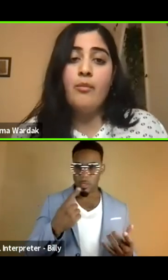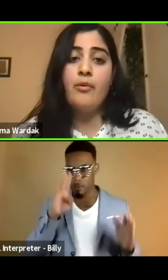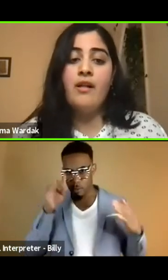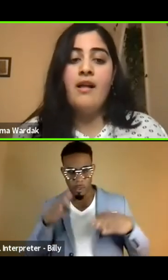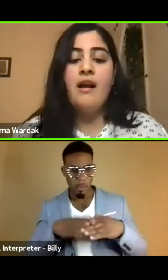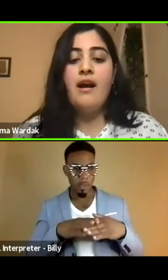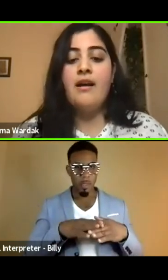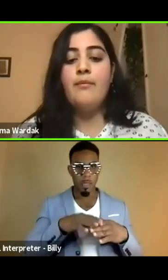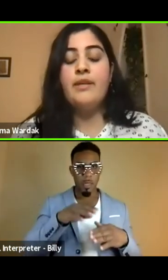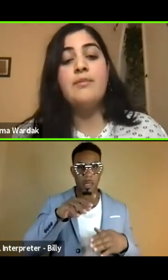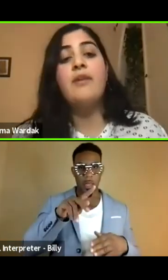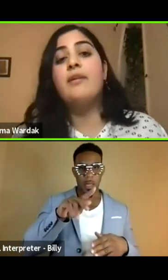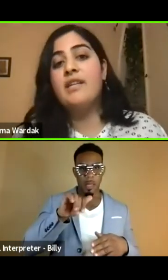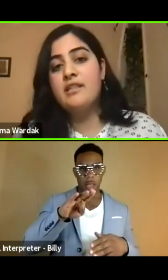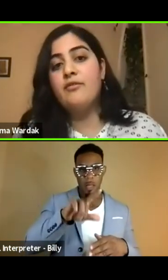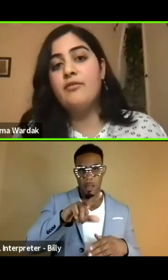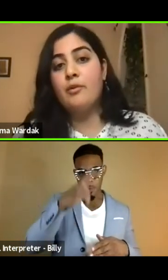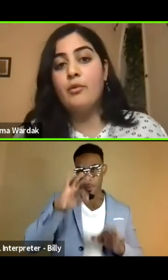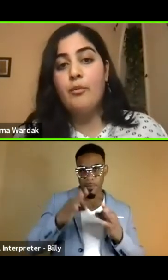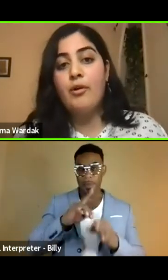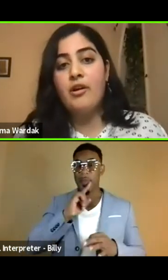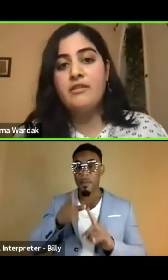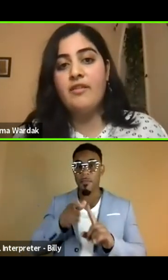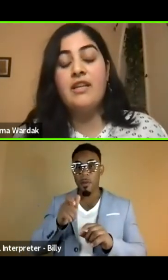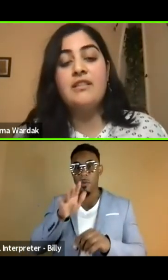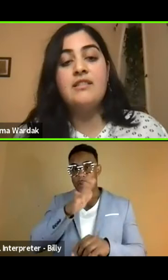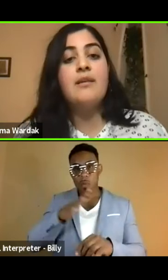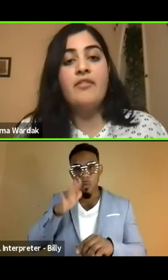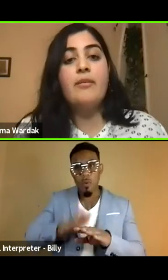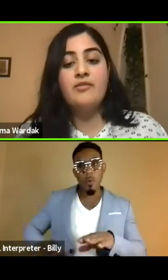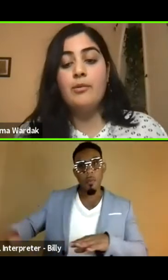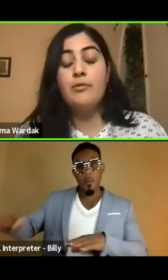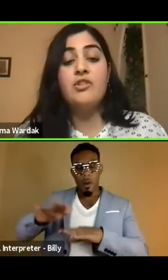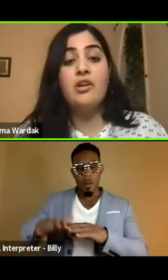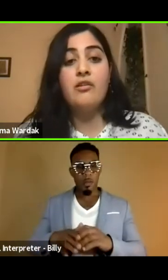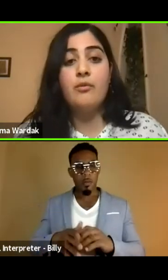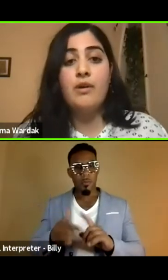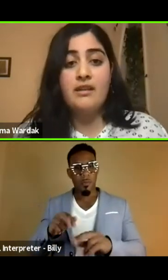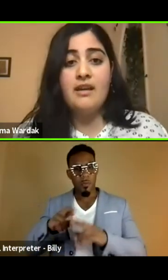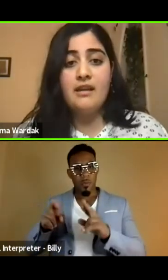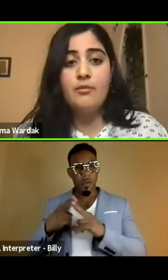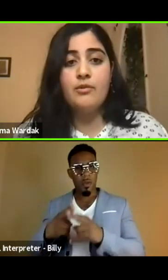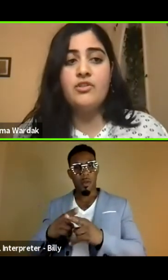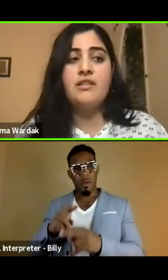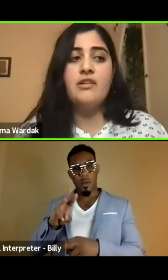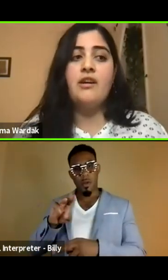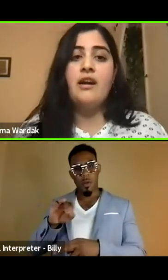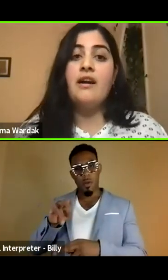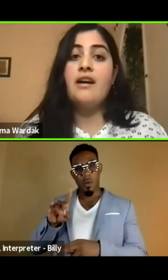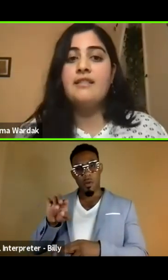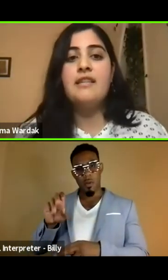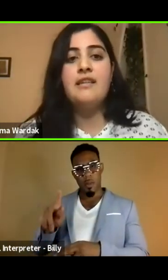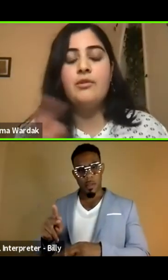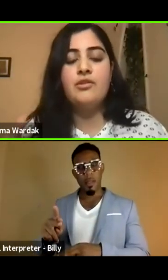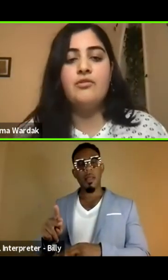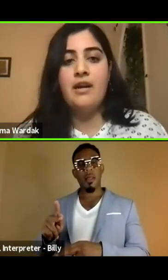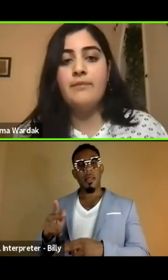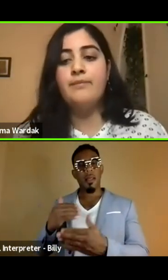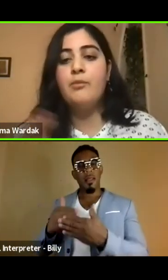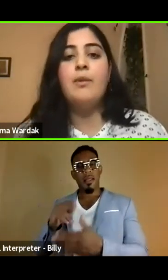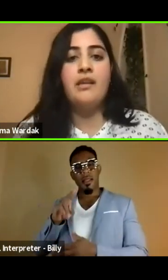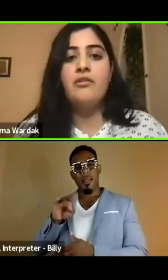in Kabul, um, because my family is from the rural parts of Afghanistan. My family's from a region called Wardag, which is near, uh, which,